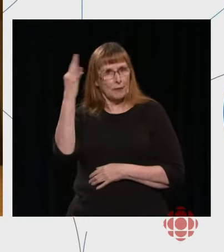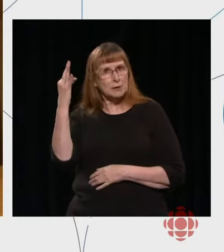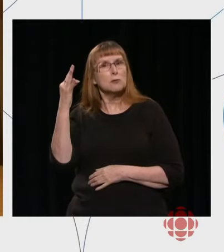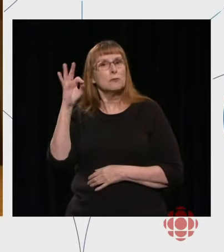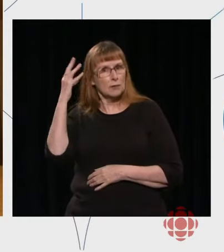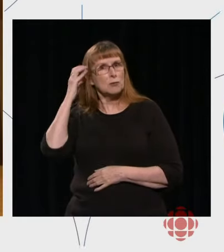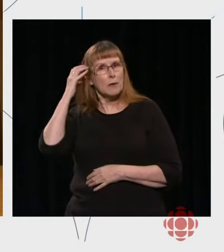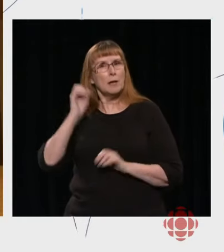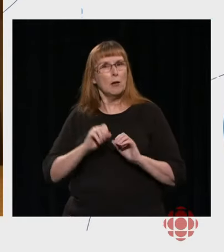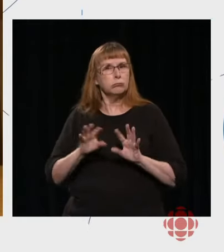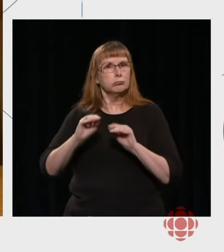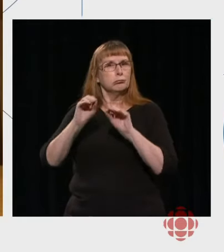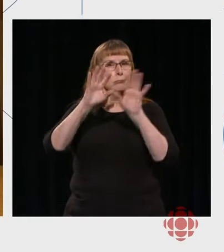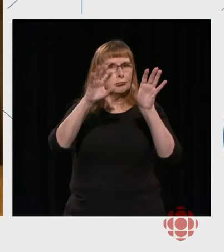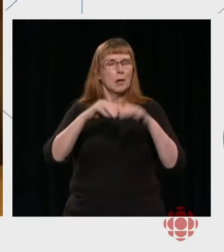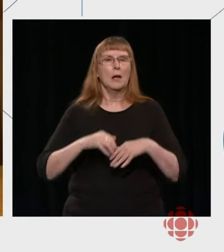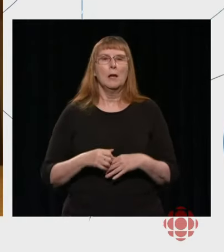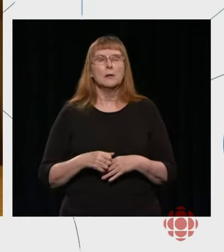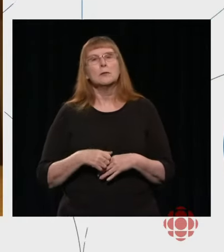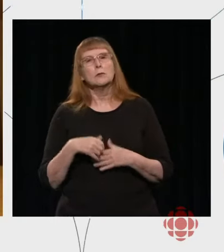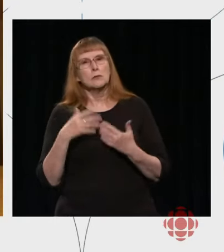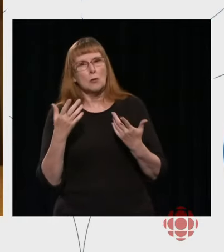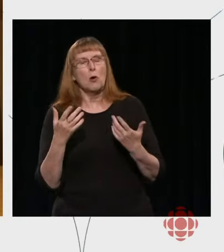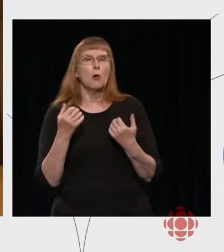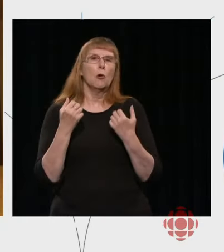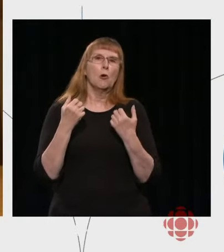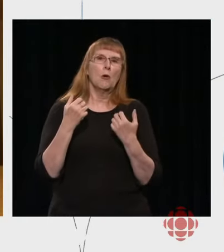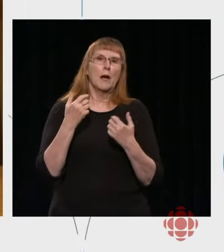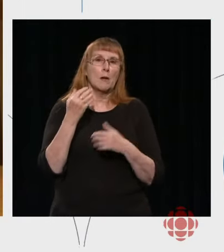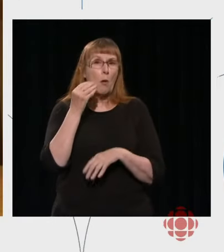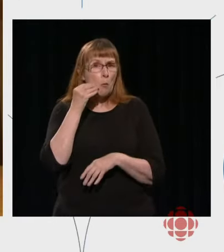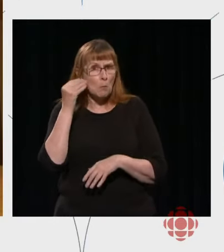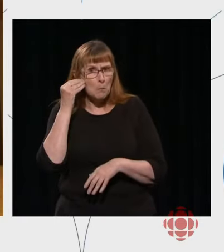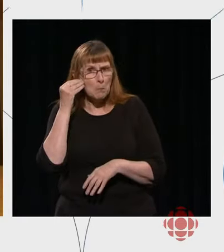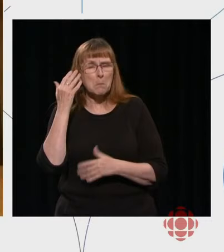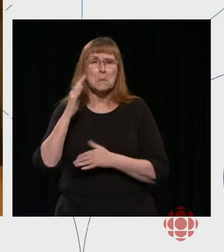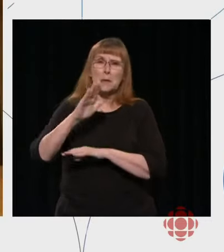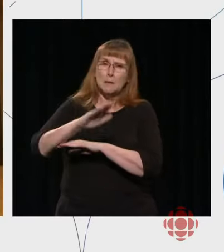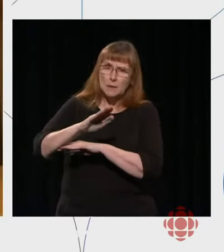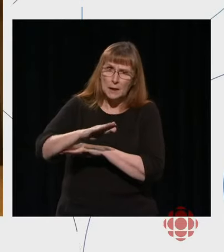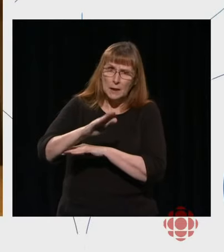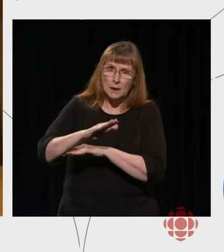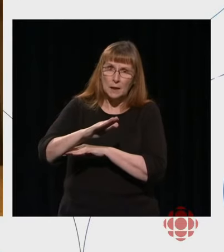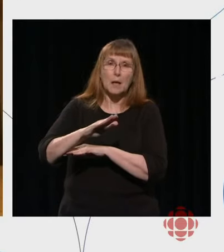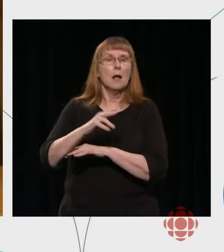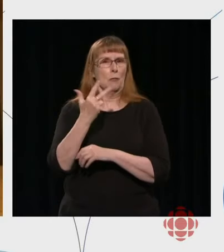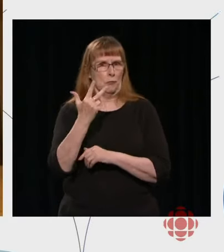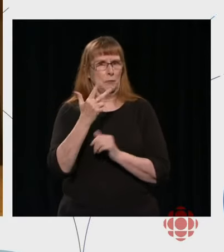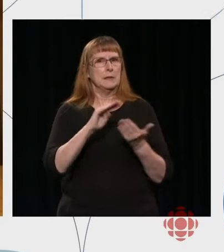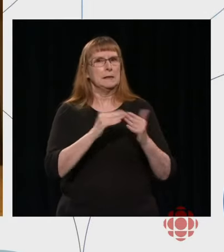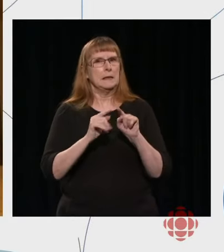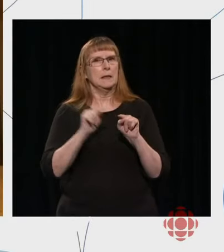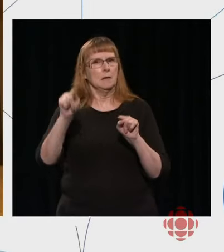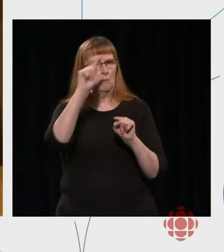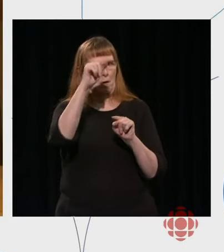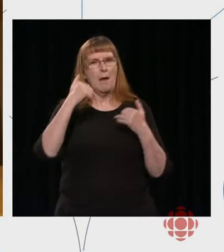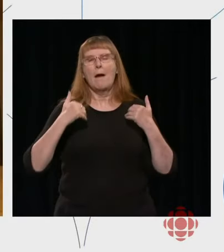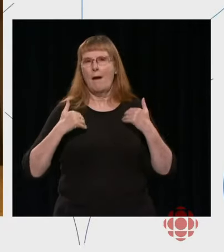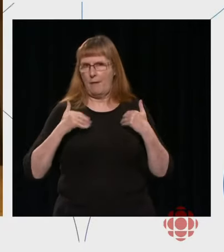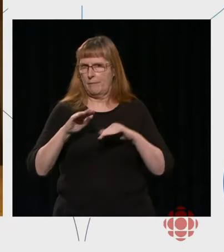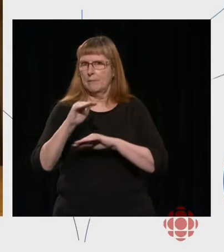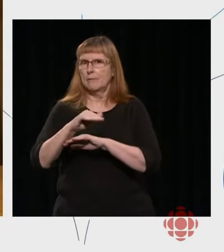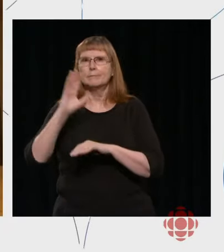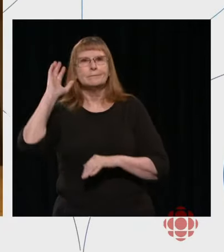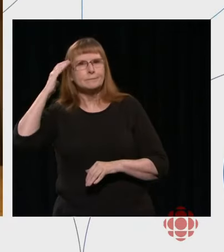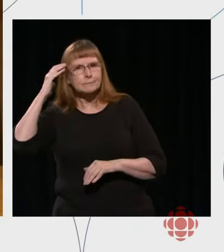And then on our way home at night, three of those markets have an evening show. And through our radio programming,